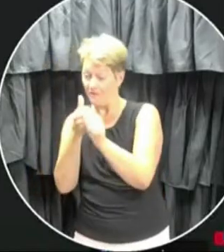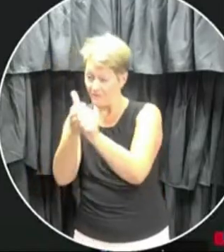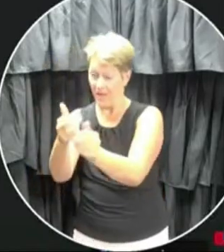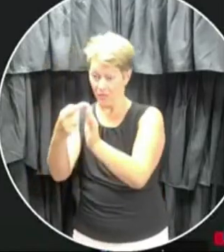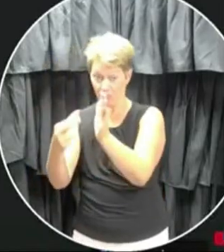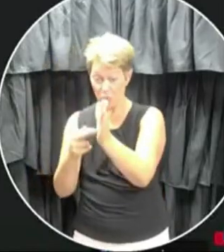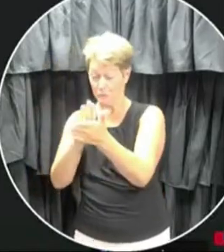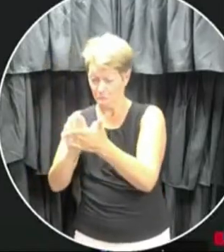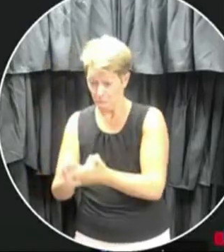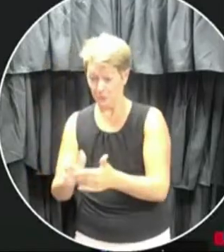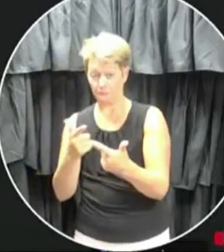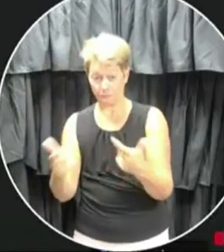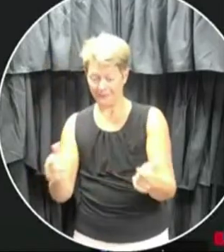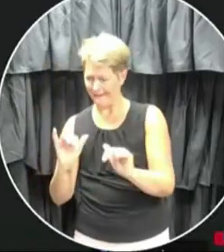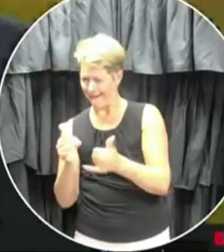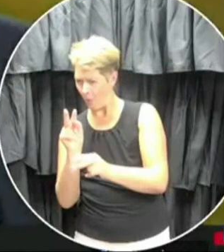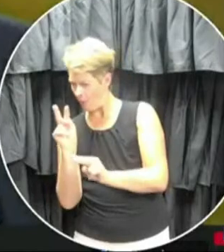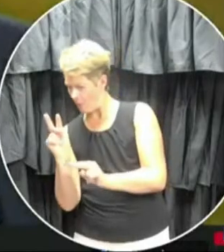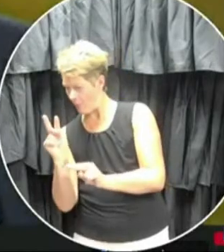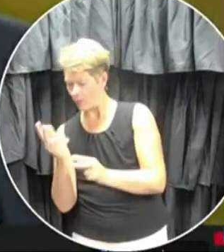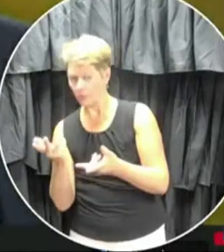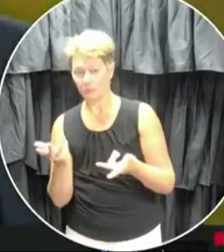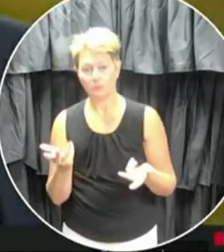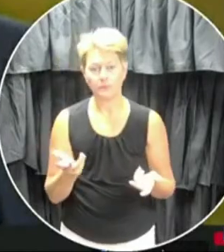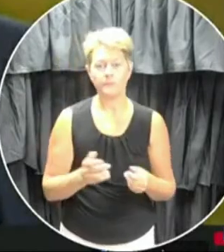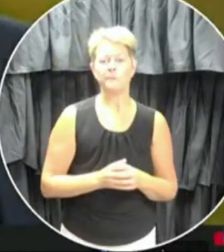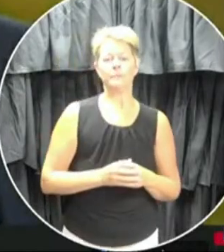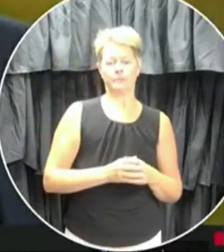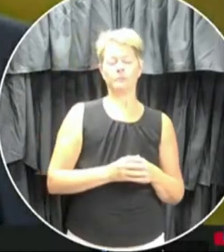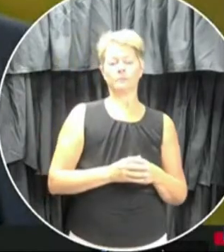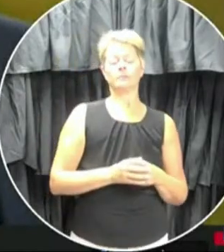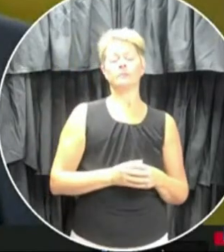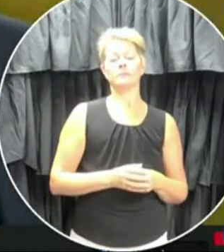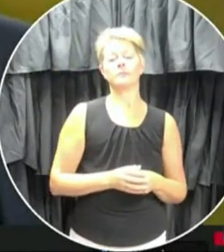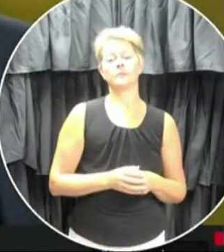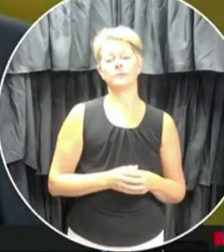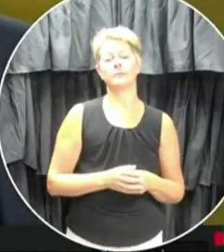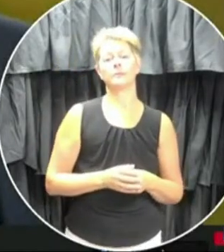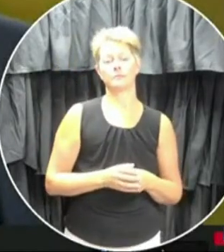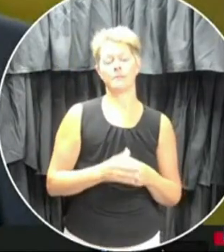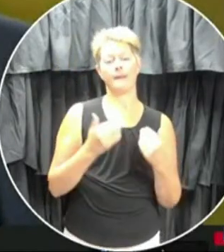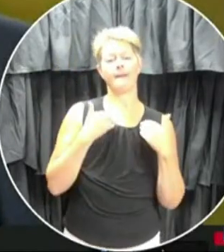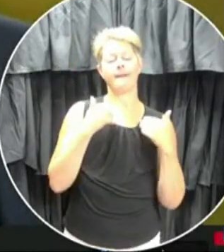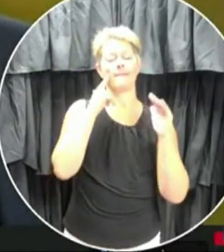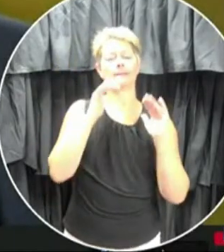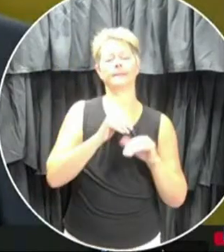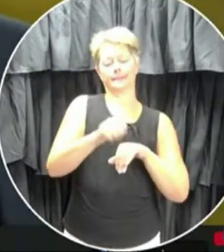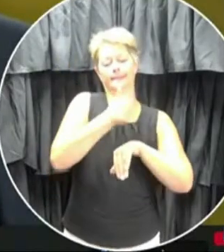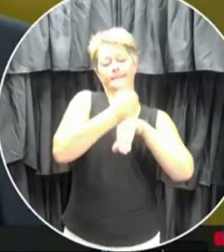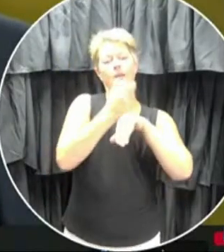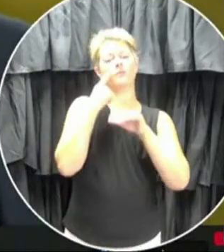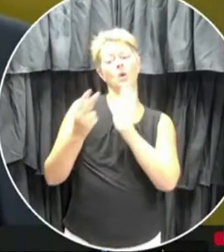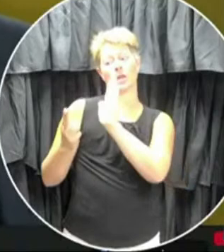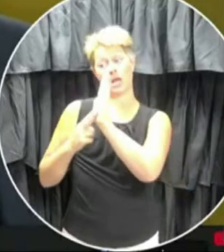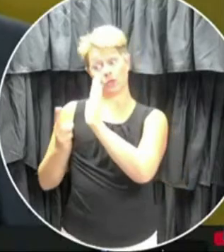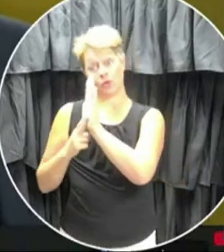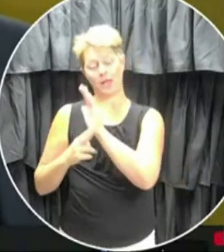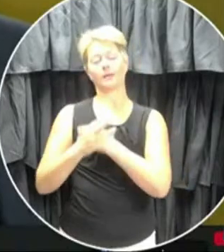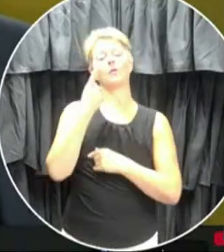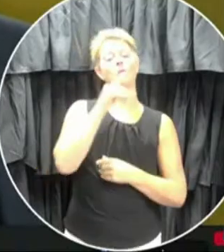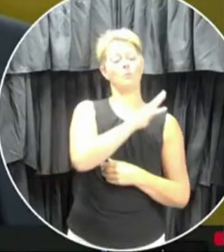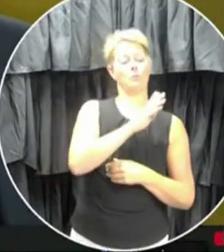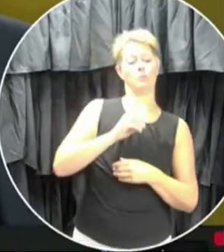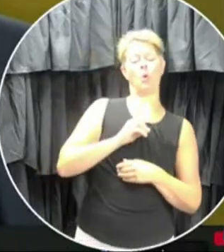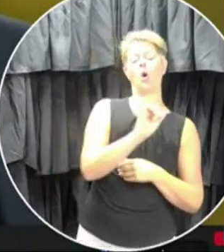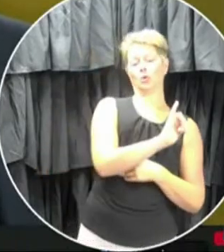sure that it is being done? So the, the expectation is laid out, uh, both for contracted and board owned buses.